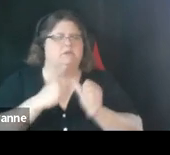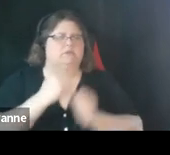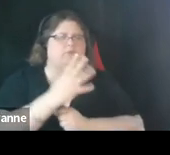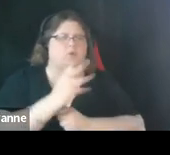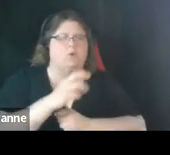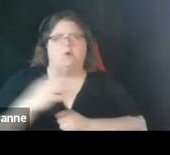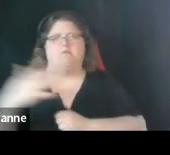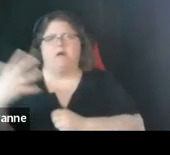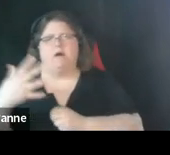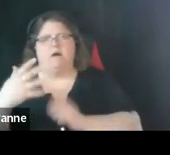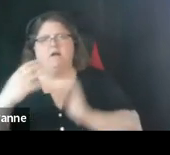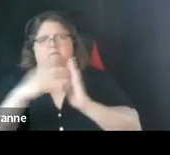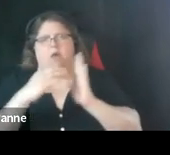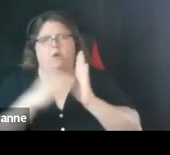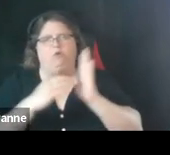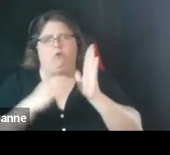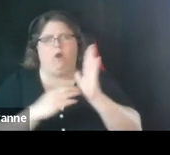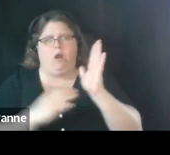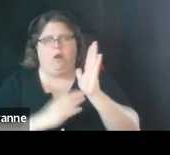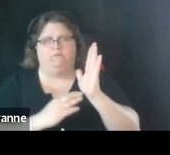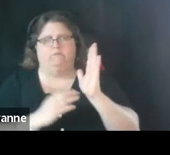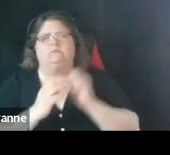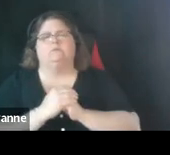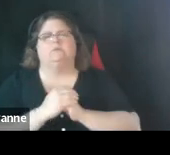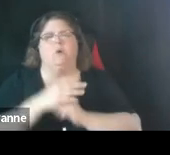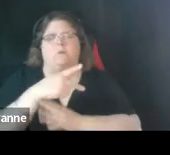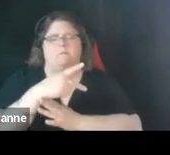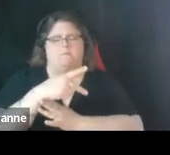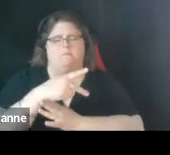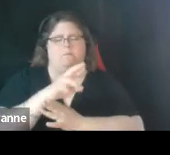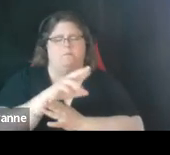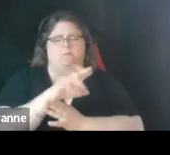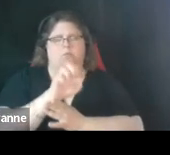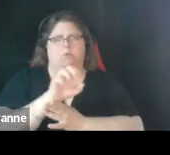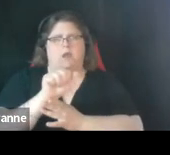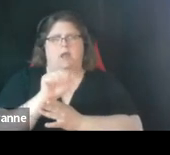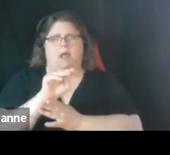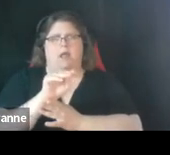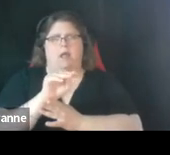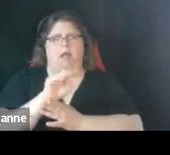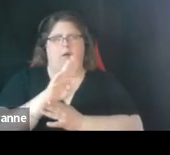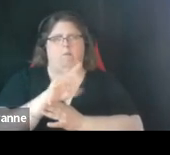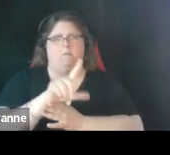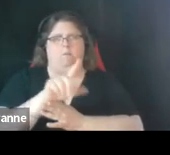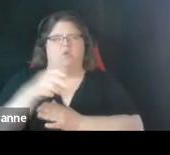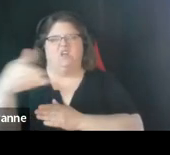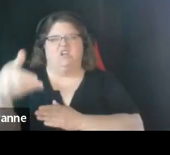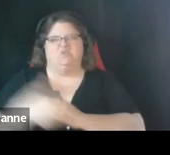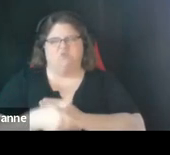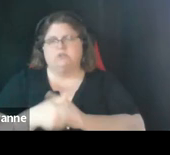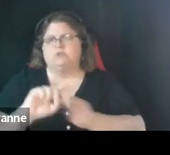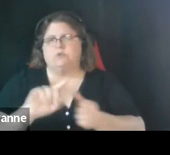um the the the preamble takes us through a couple of key concepts right so the first paragraph